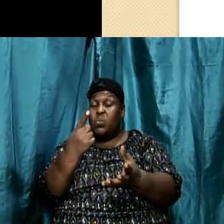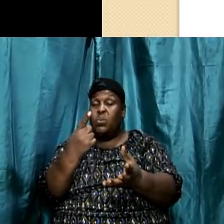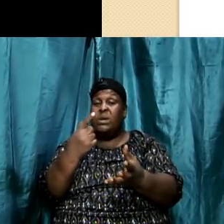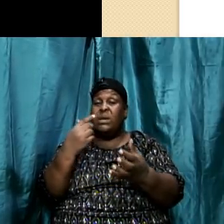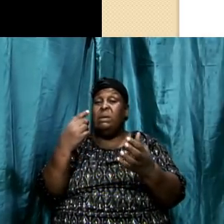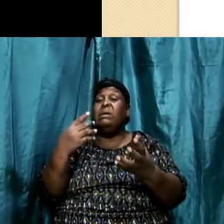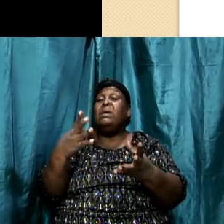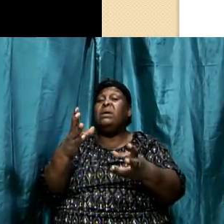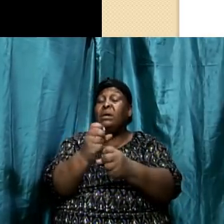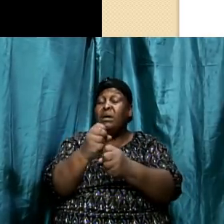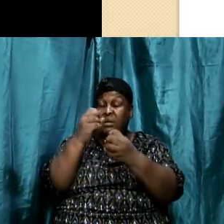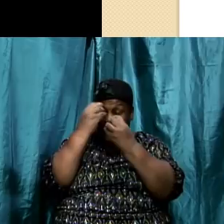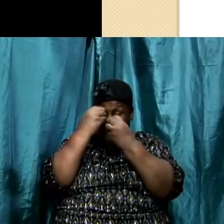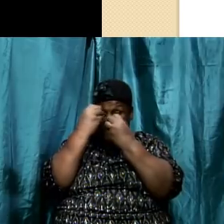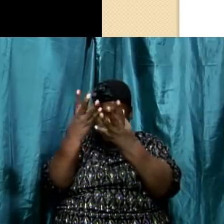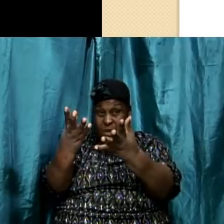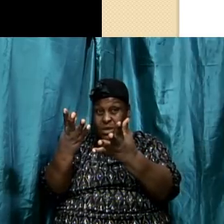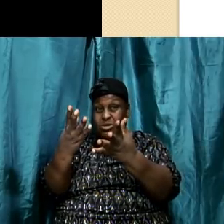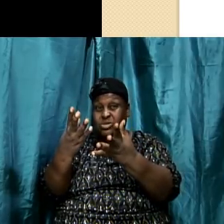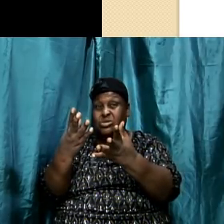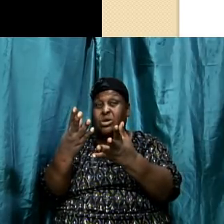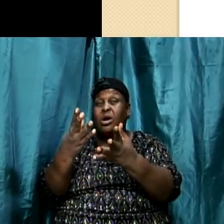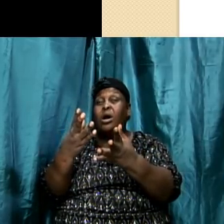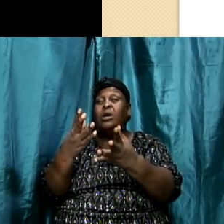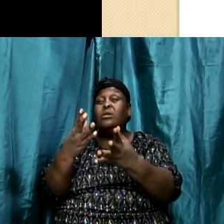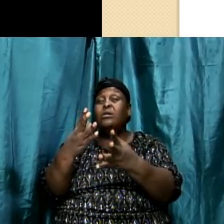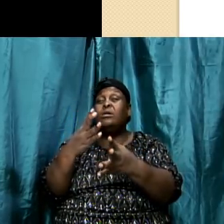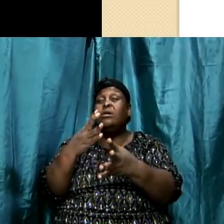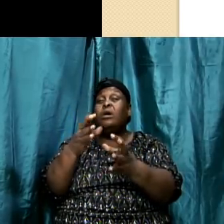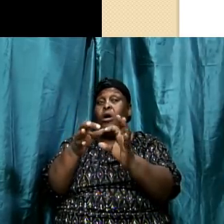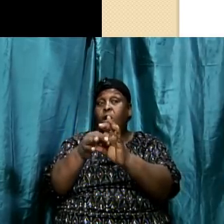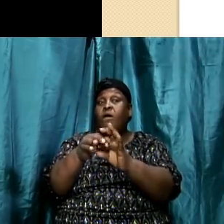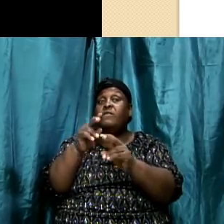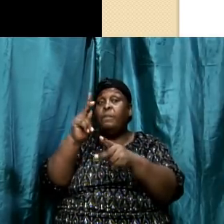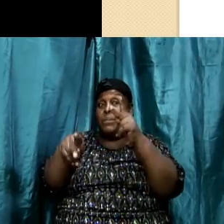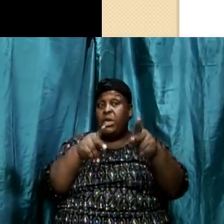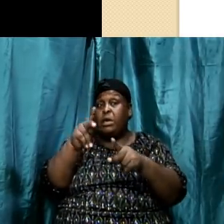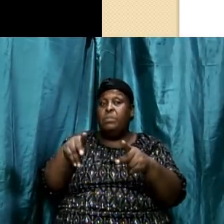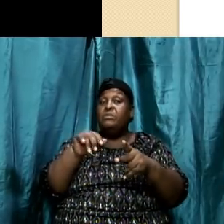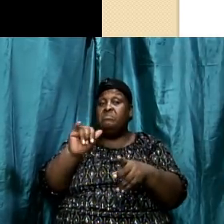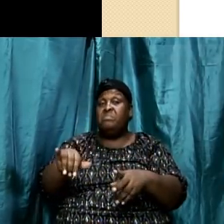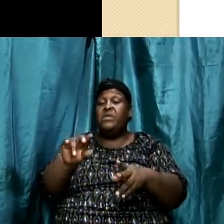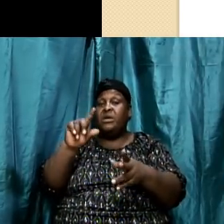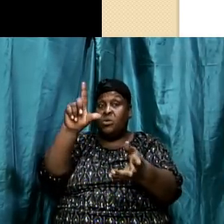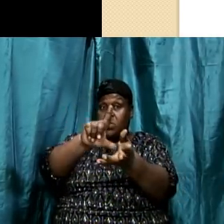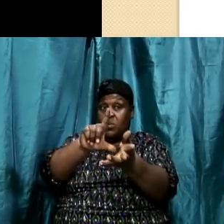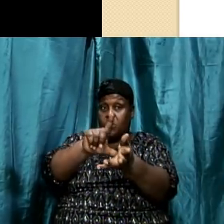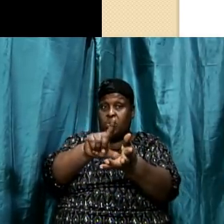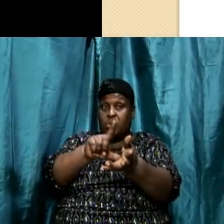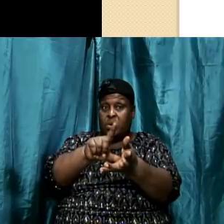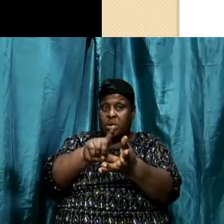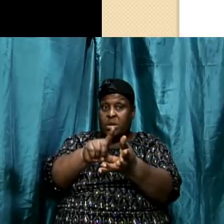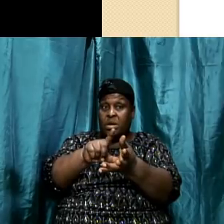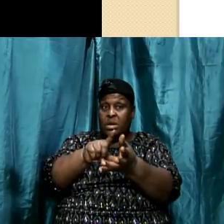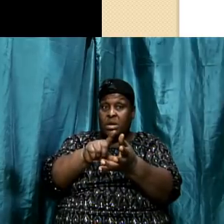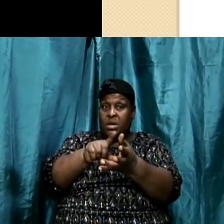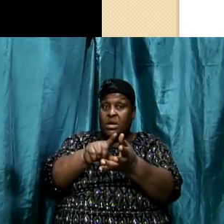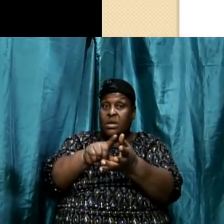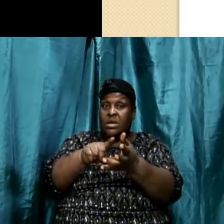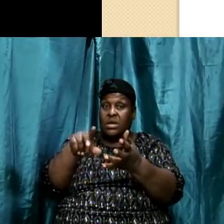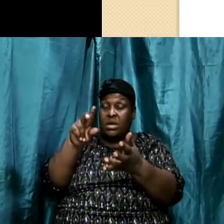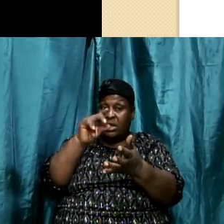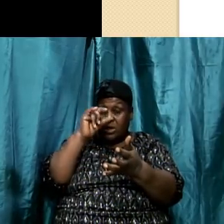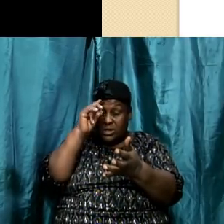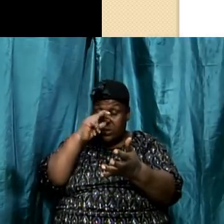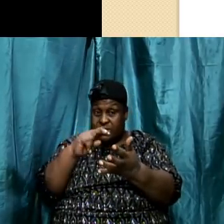based on people that he interviewed. So he went around and the truth about it is that Luke